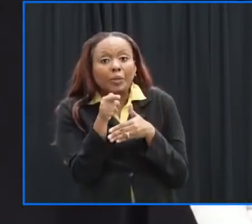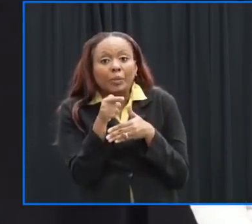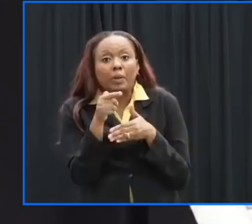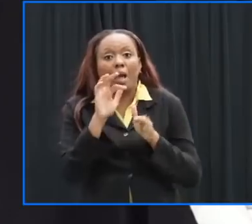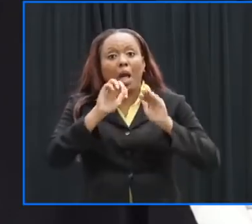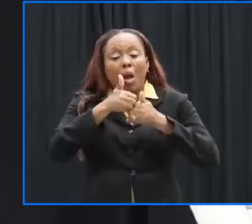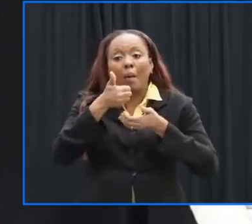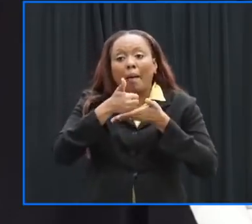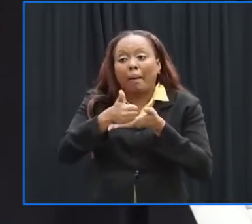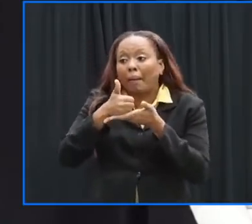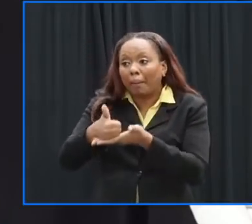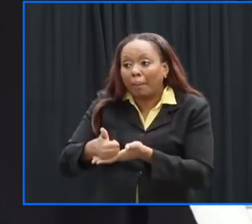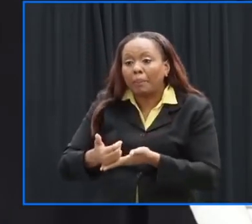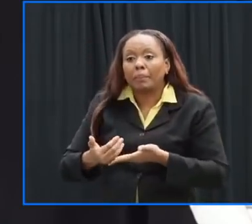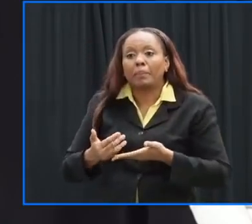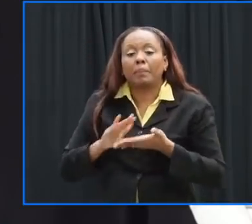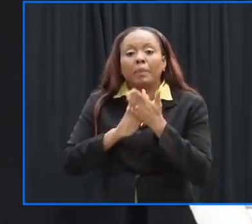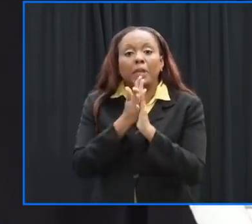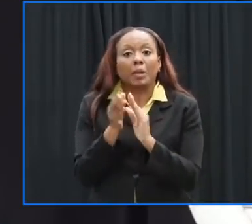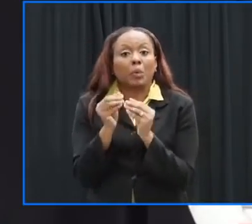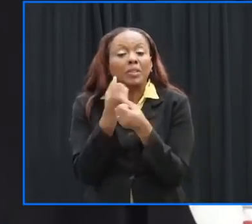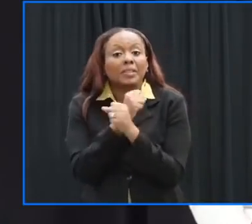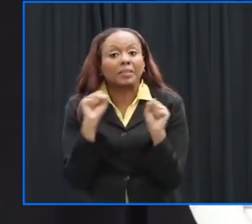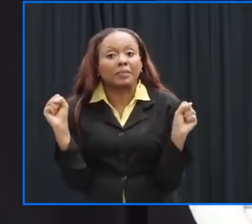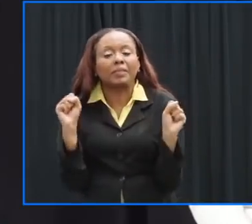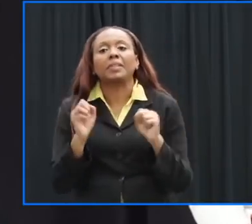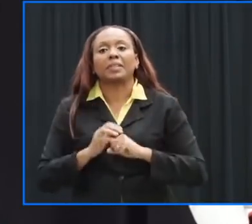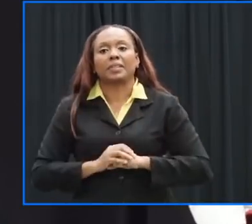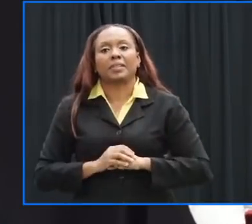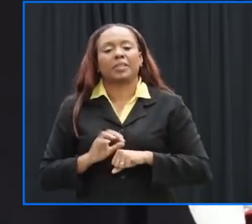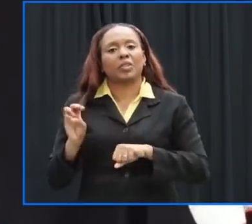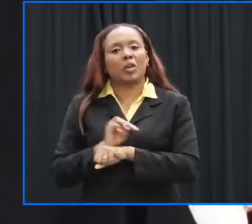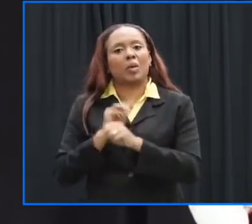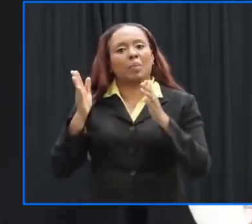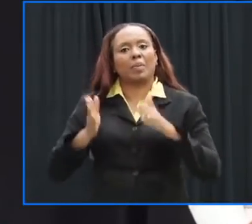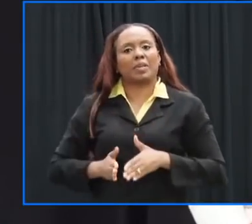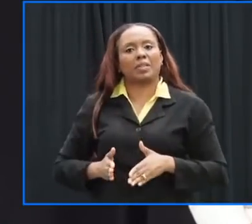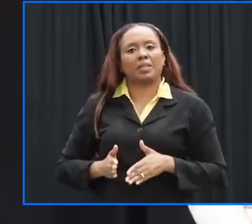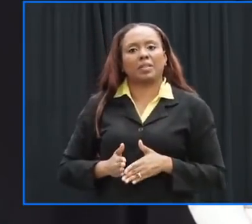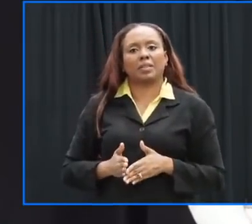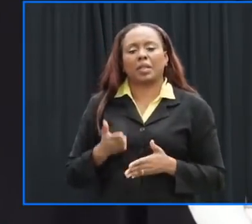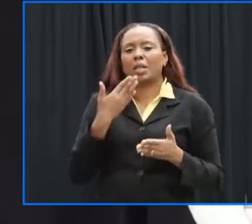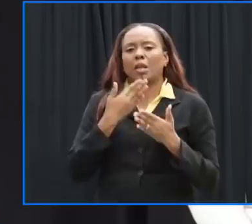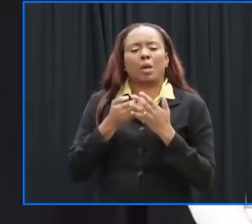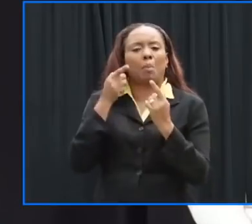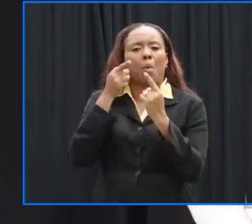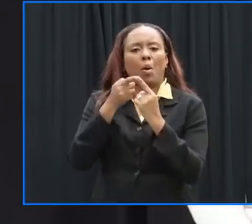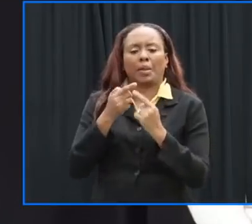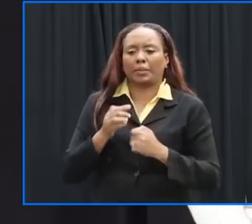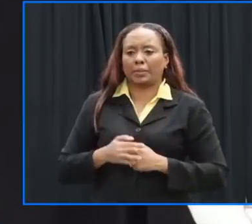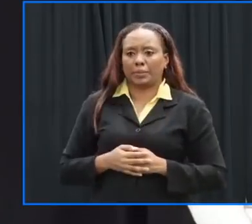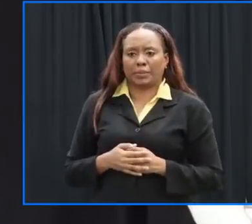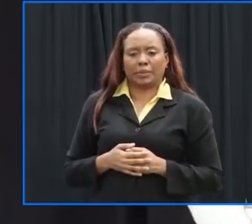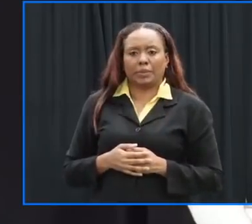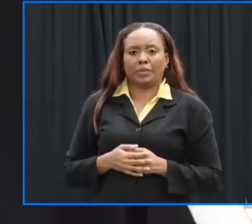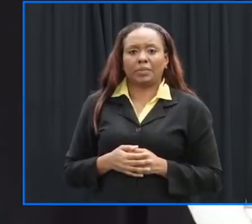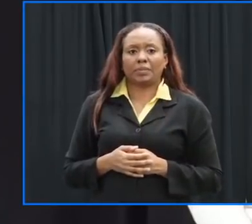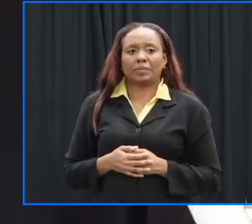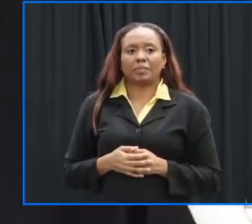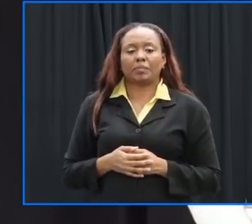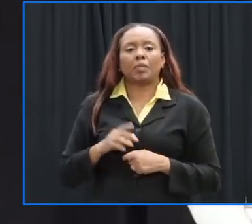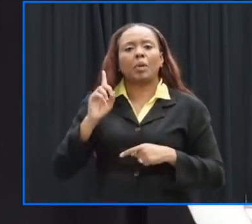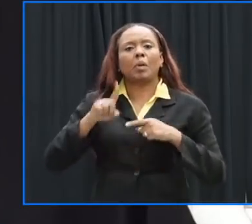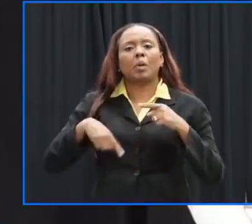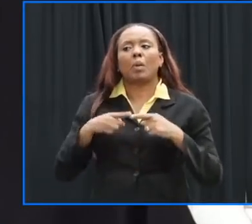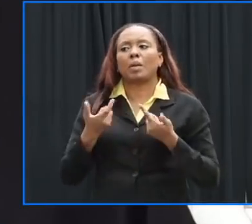equally the properties minister abrams made a good point and i want to reinforce it i found that in every